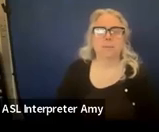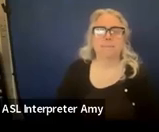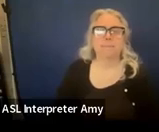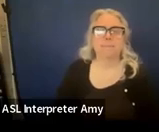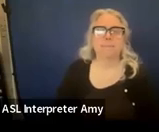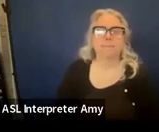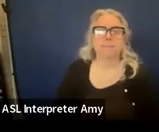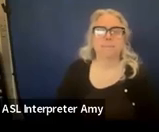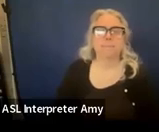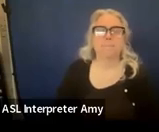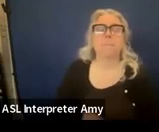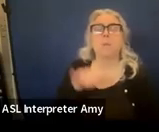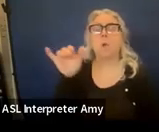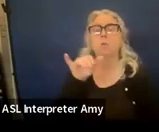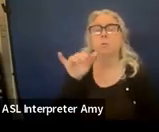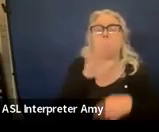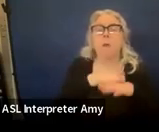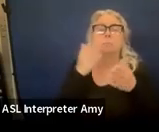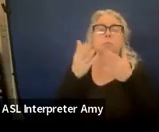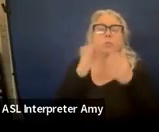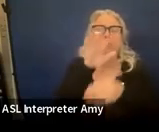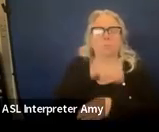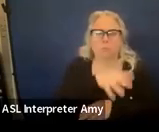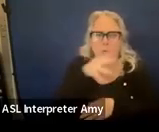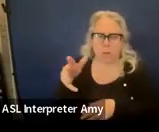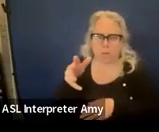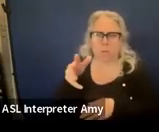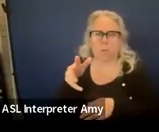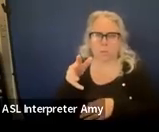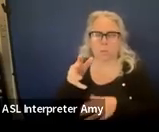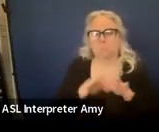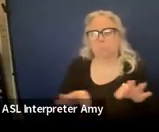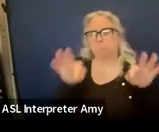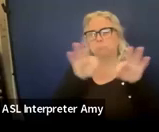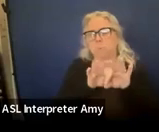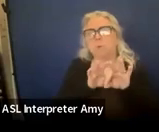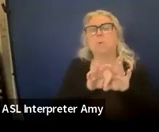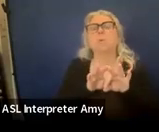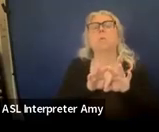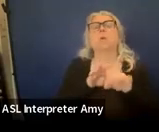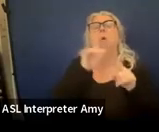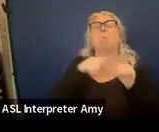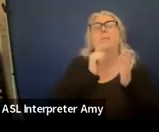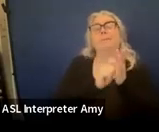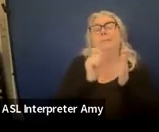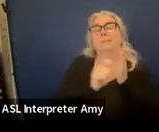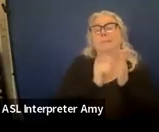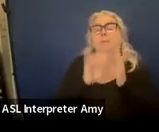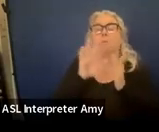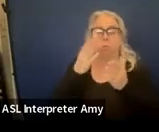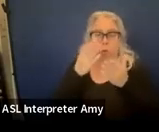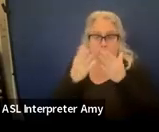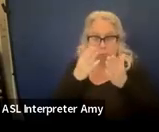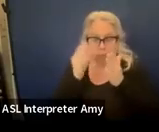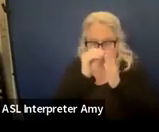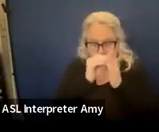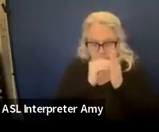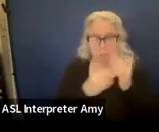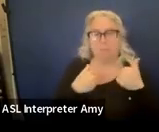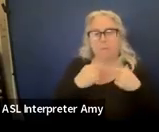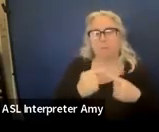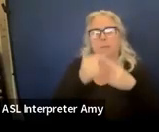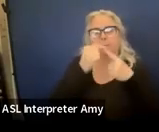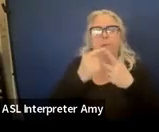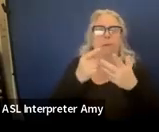Okay. And then also on the service grid, just keep this in mind that when you are writing your services in there and you have your specially